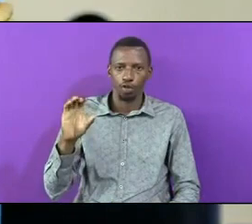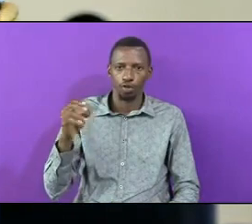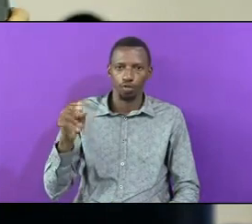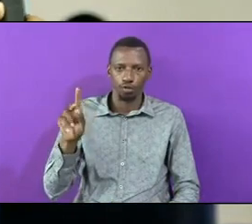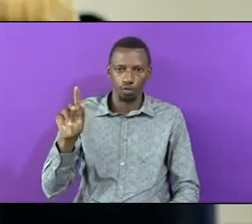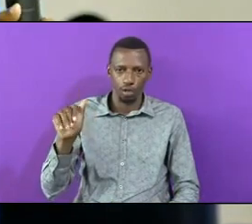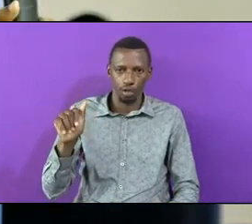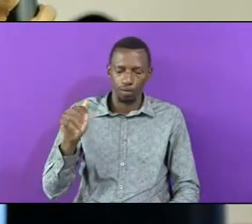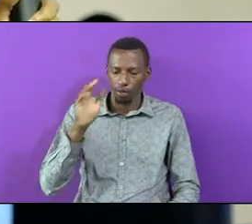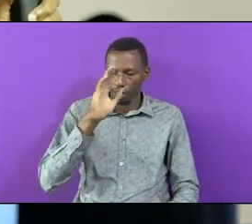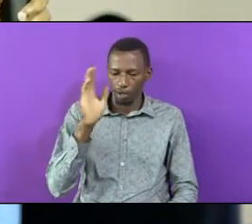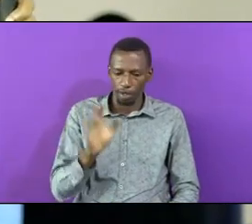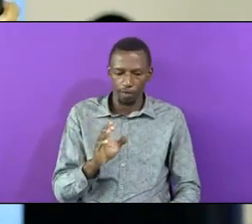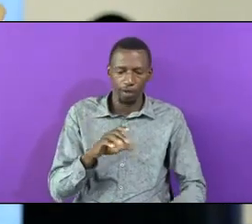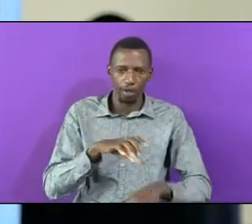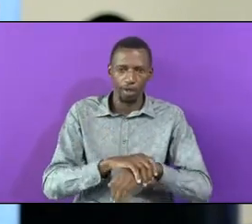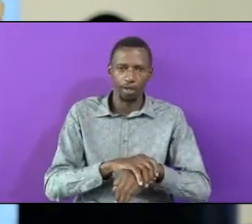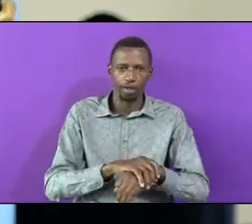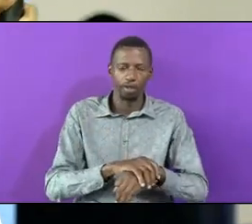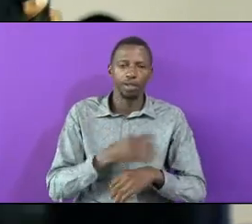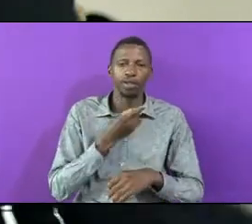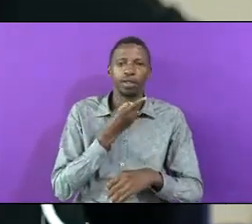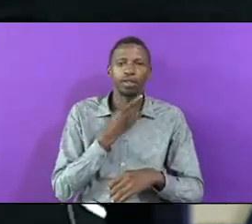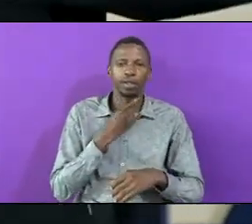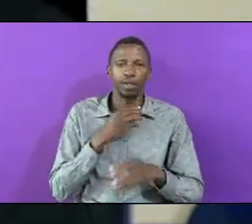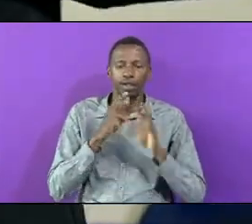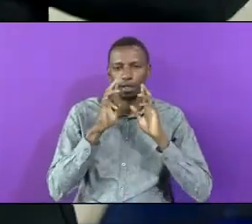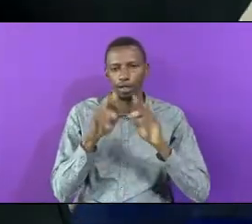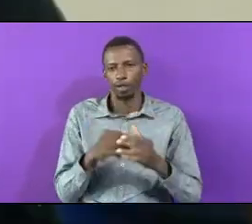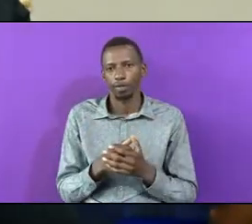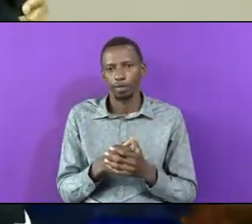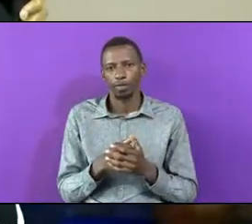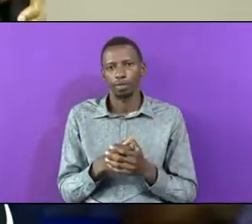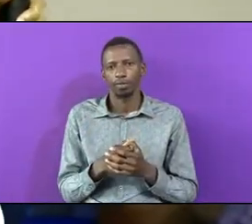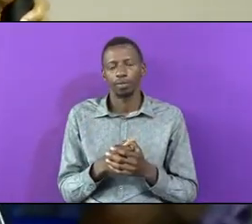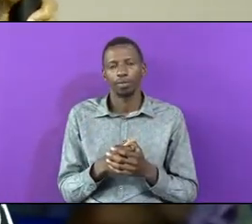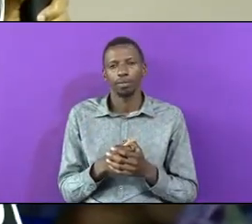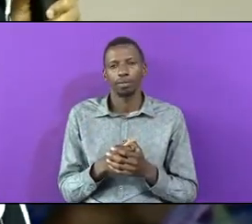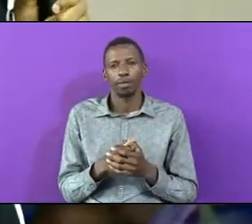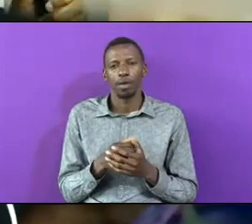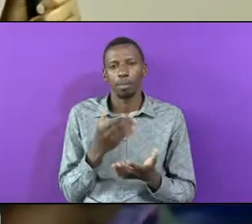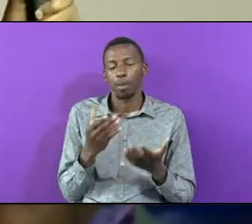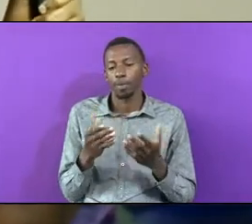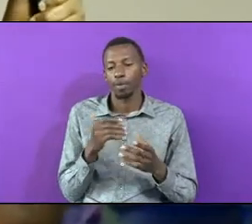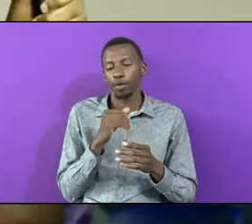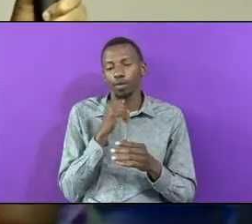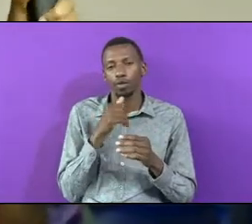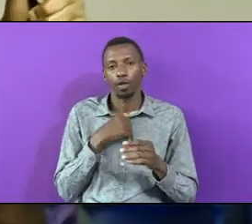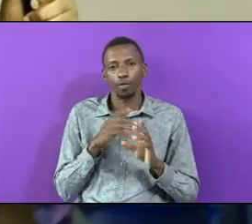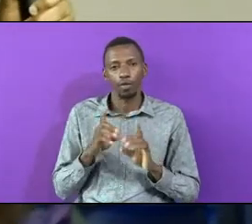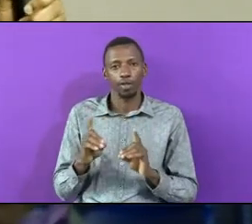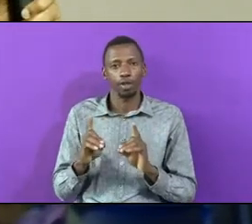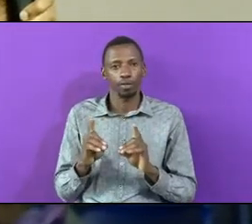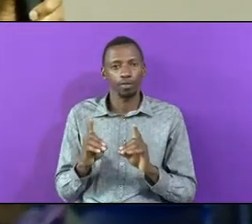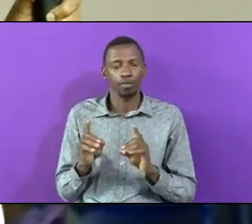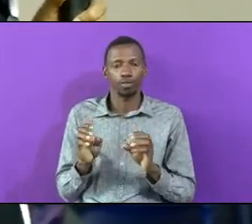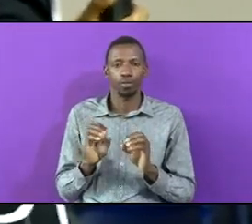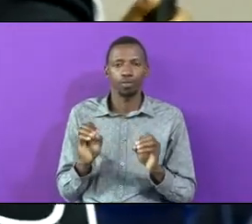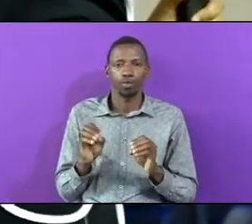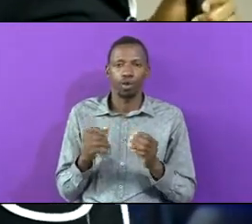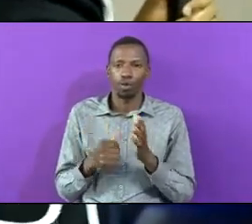You'll Find Yourself As An An Elder But With No Disciples At Home And The Problem Is Not The Children